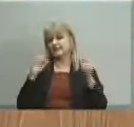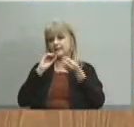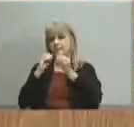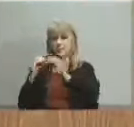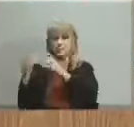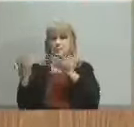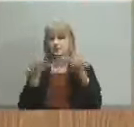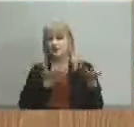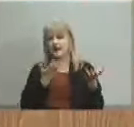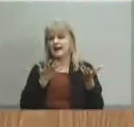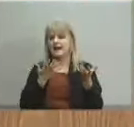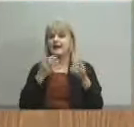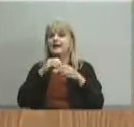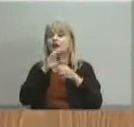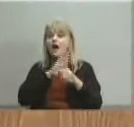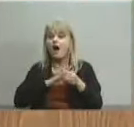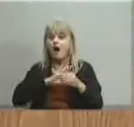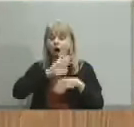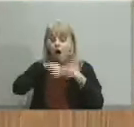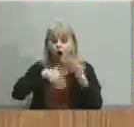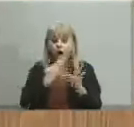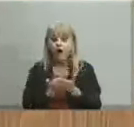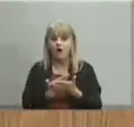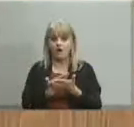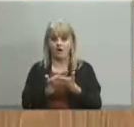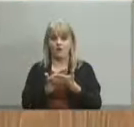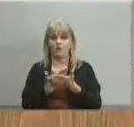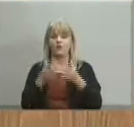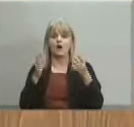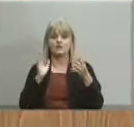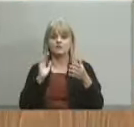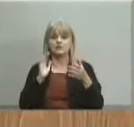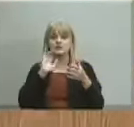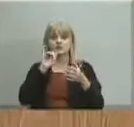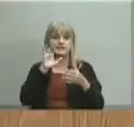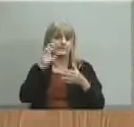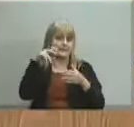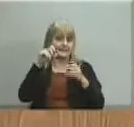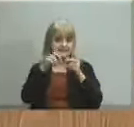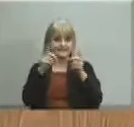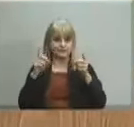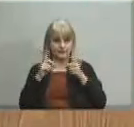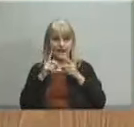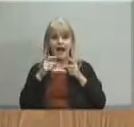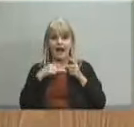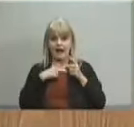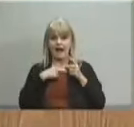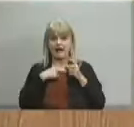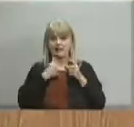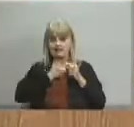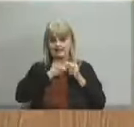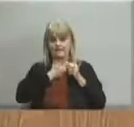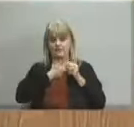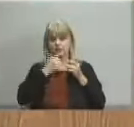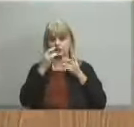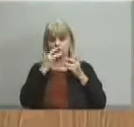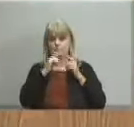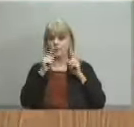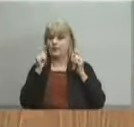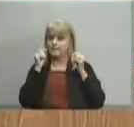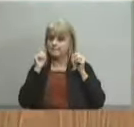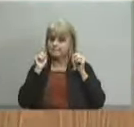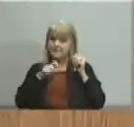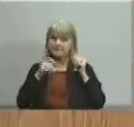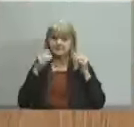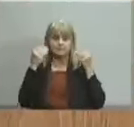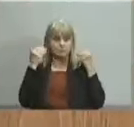locations in the district because i am concerned remain concerned but we have to move forward with what we're going